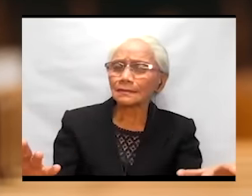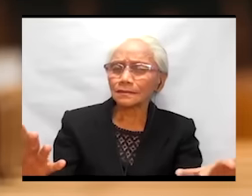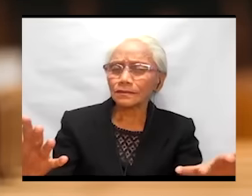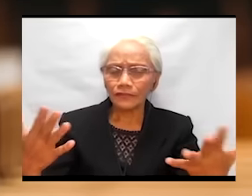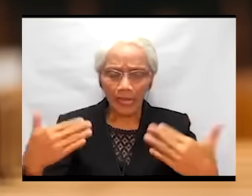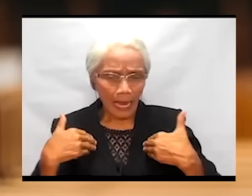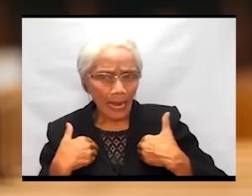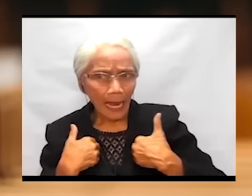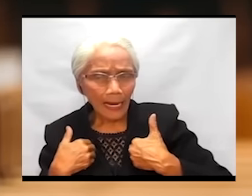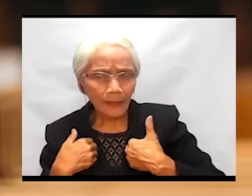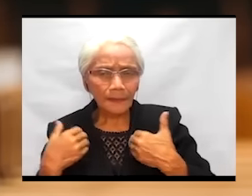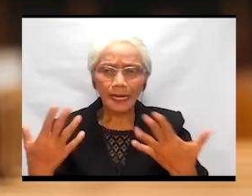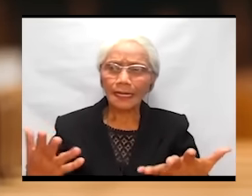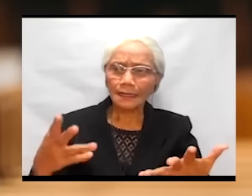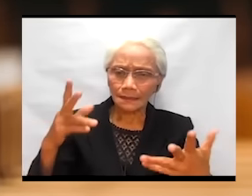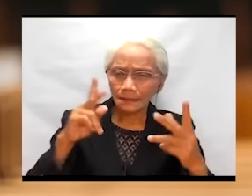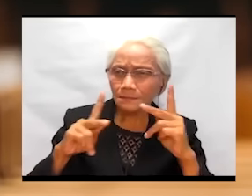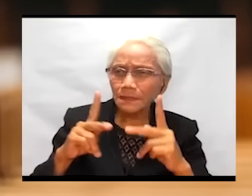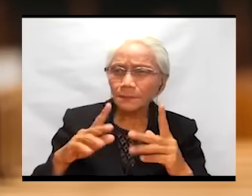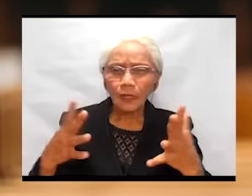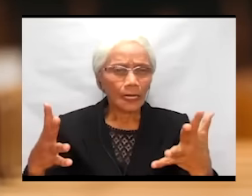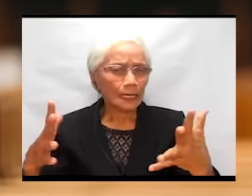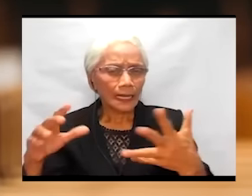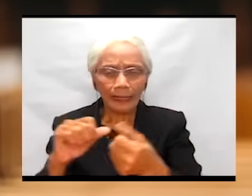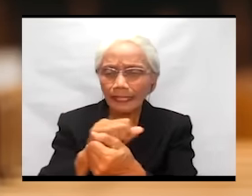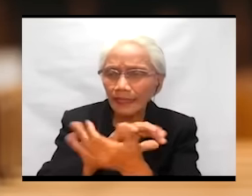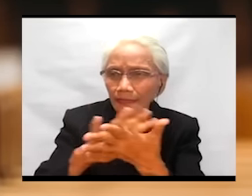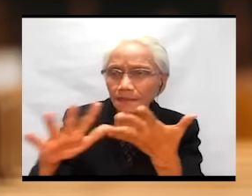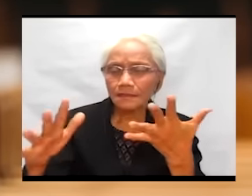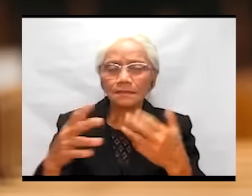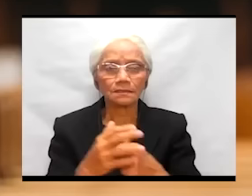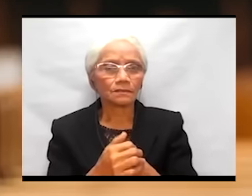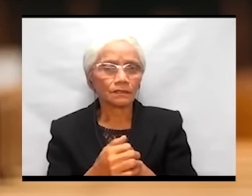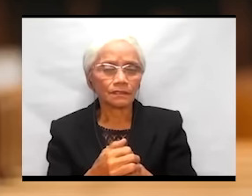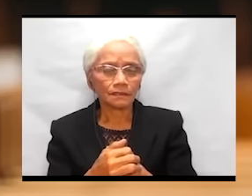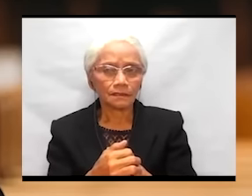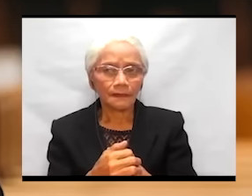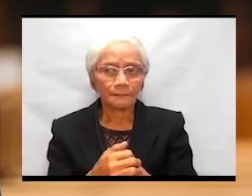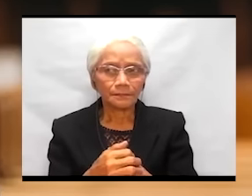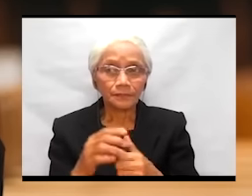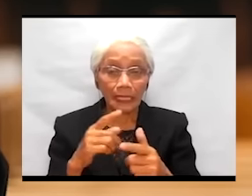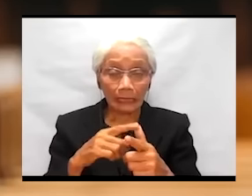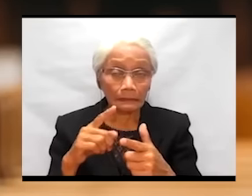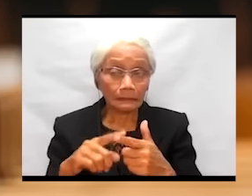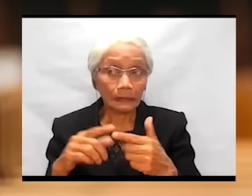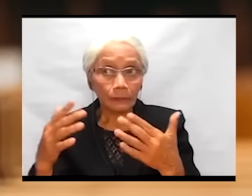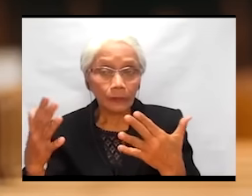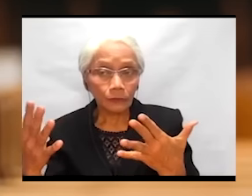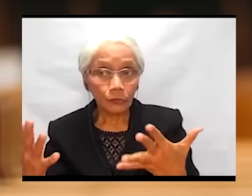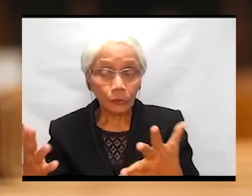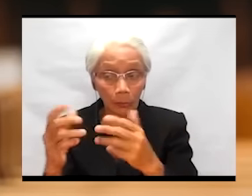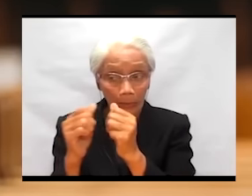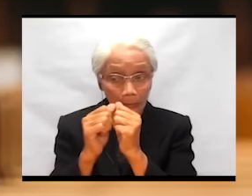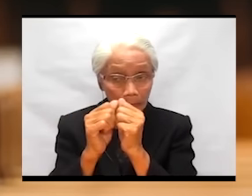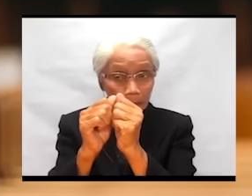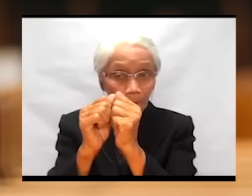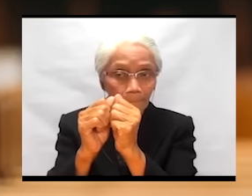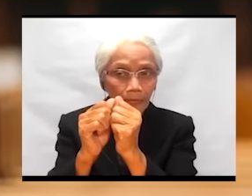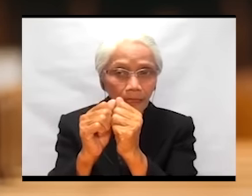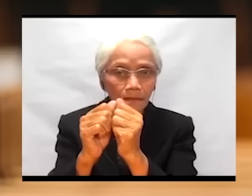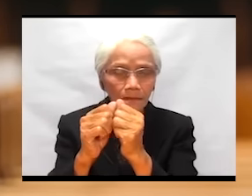then Pharaoh and his companions allowed Israel